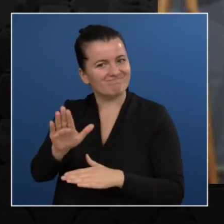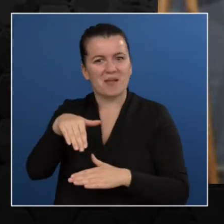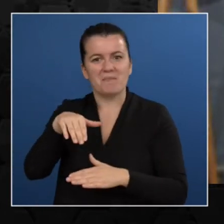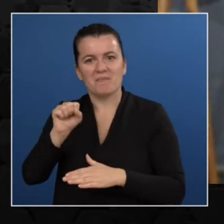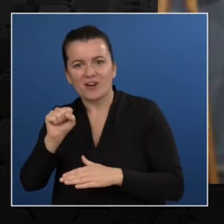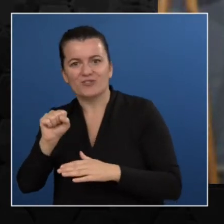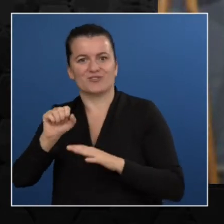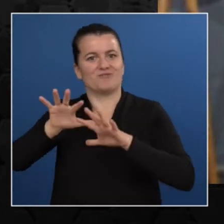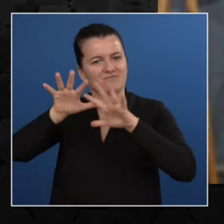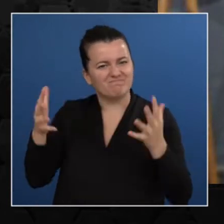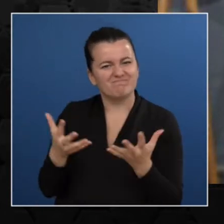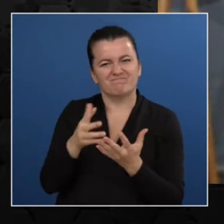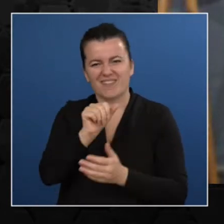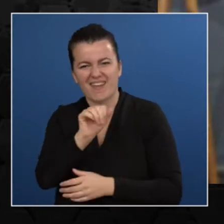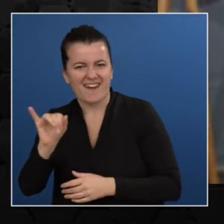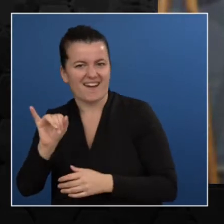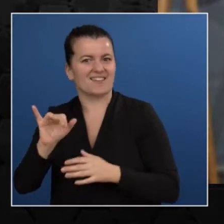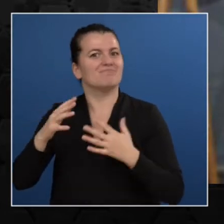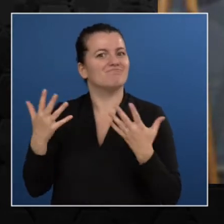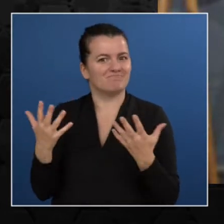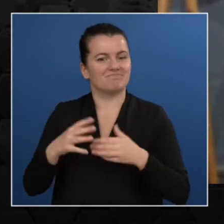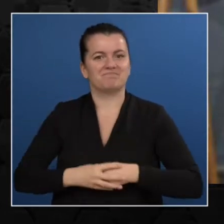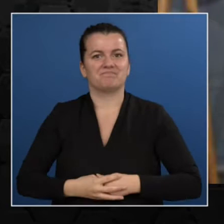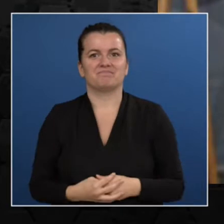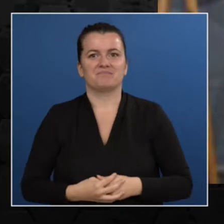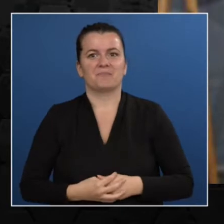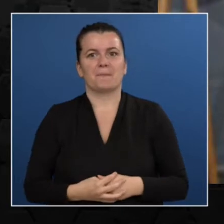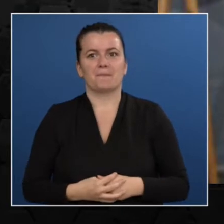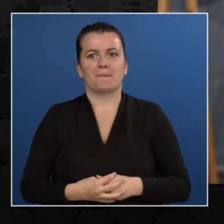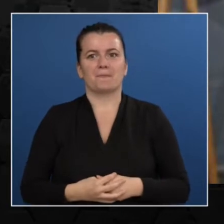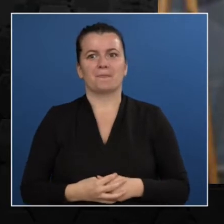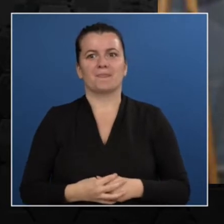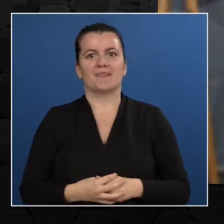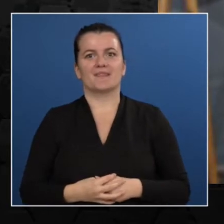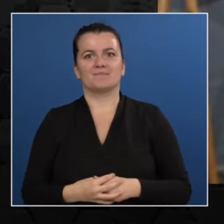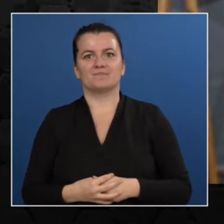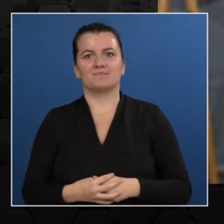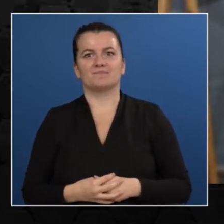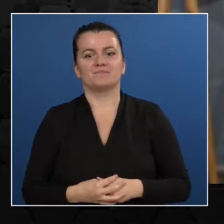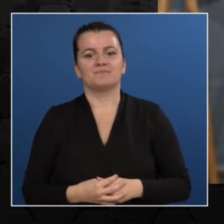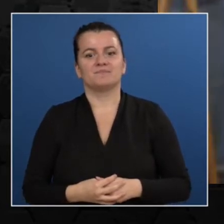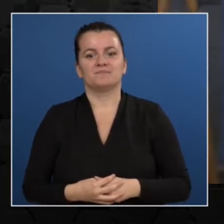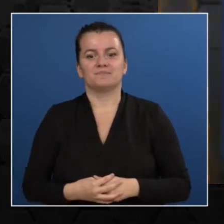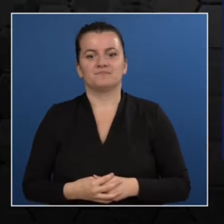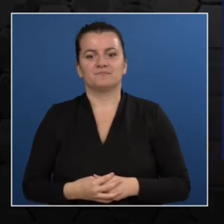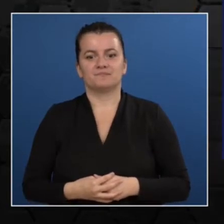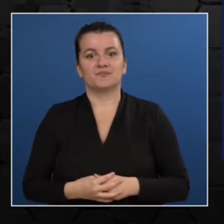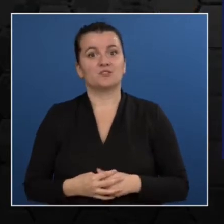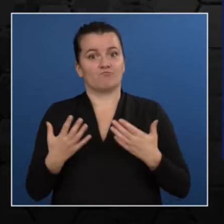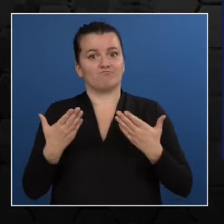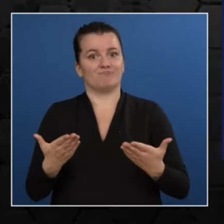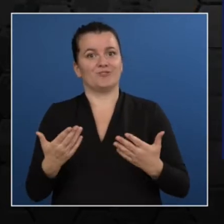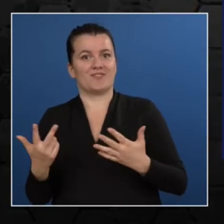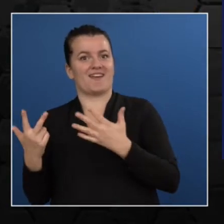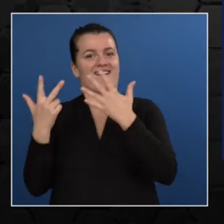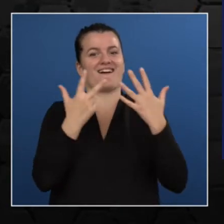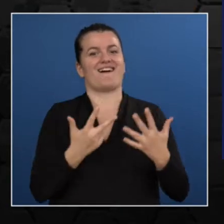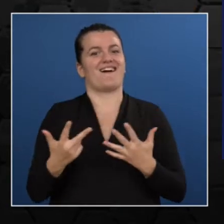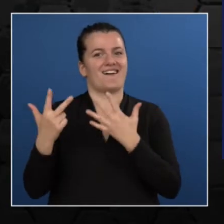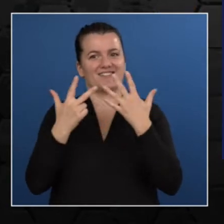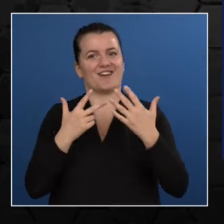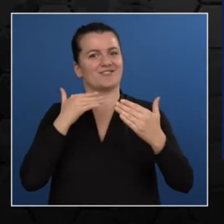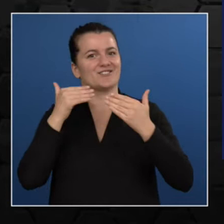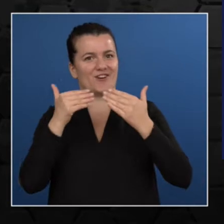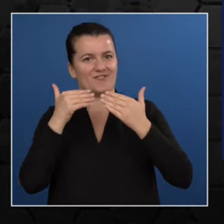as I said, this is the third edition of the Global AI Student Conference and the first two were really, really successful where we